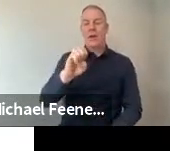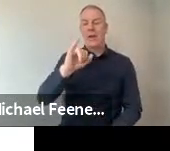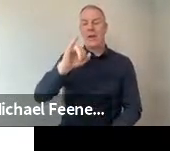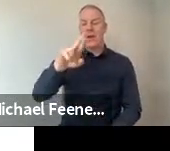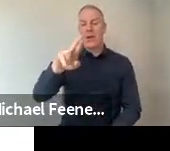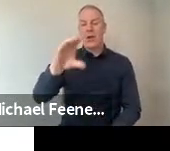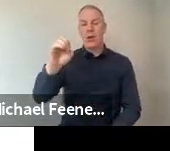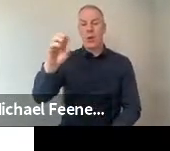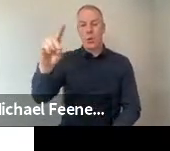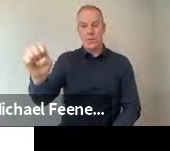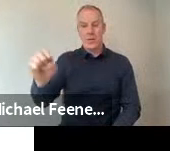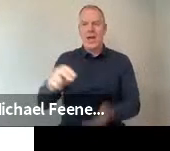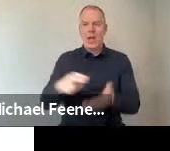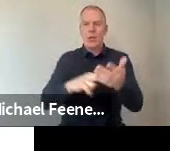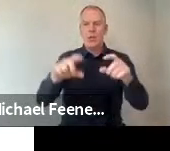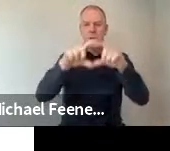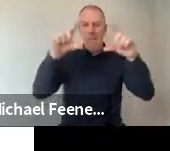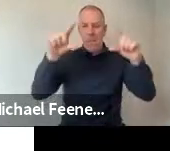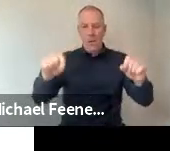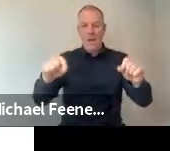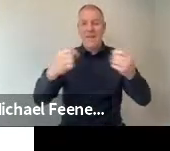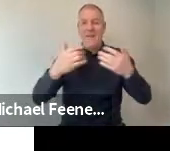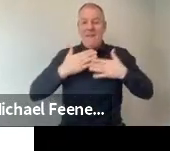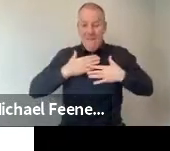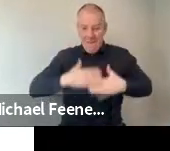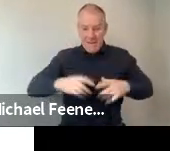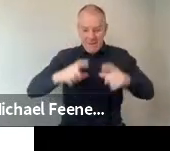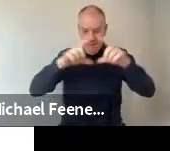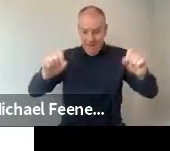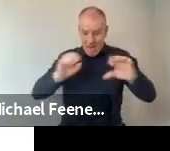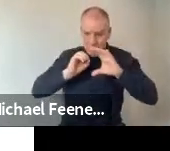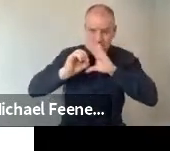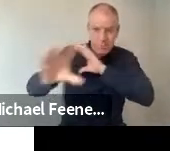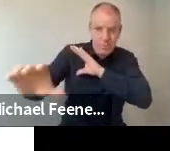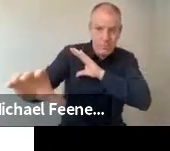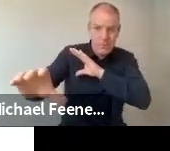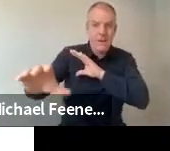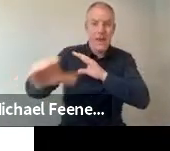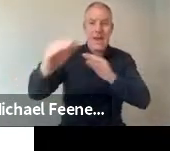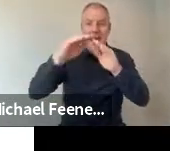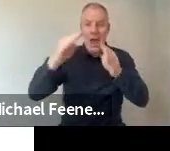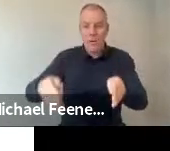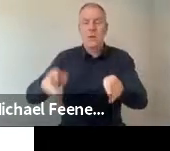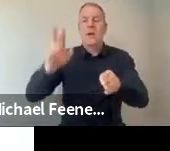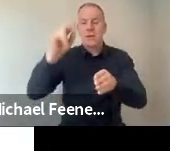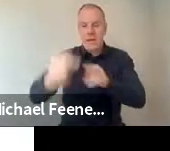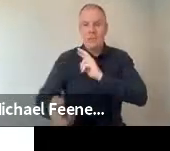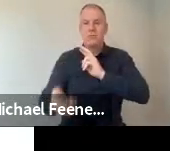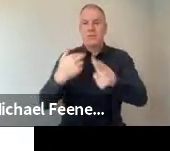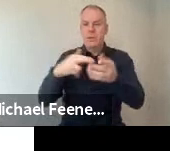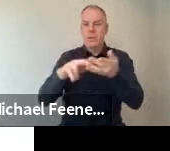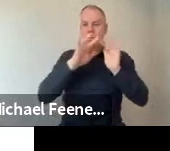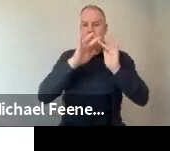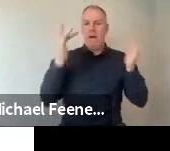postcards. So people received a physical invitation, and then they were invited to respond online using the